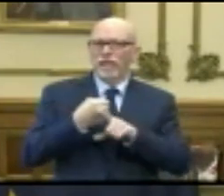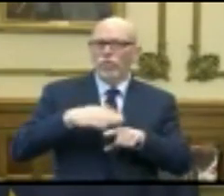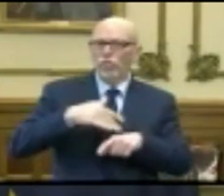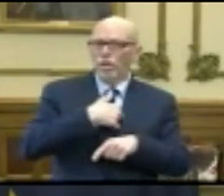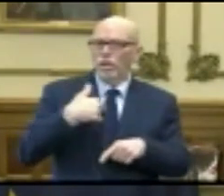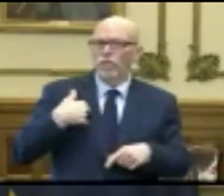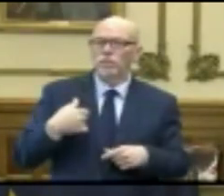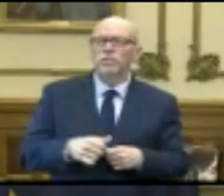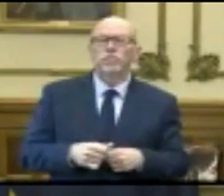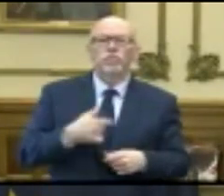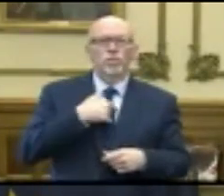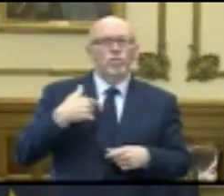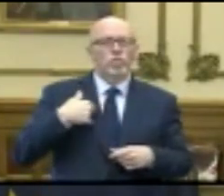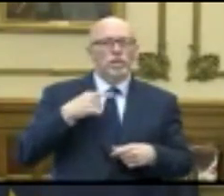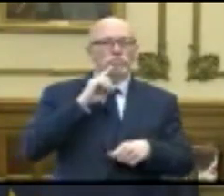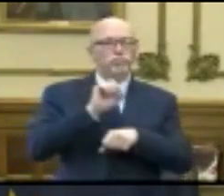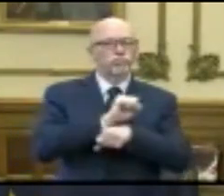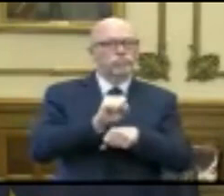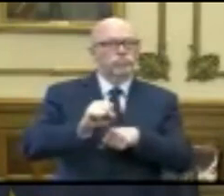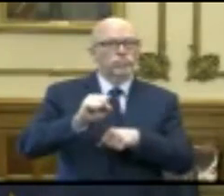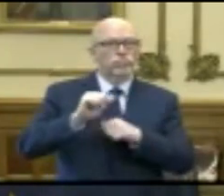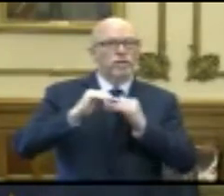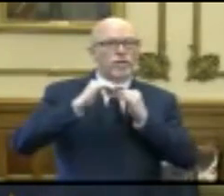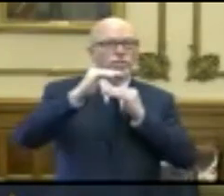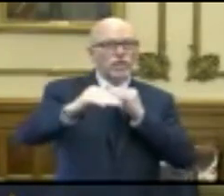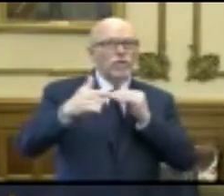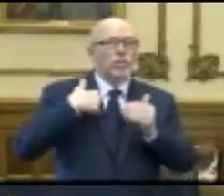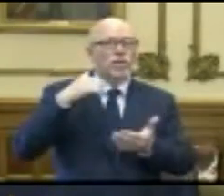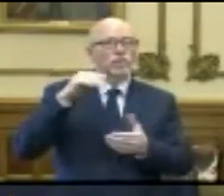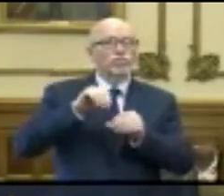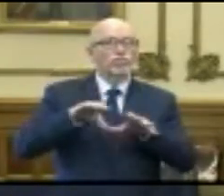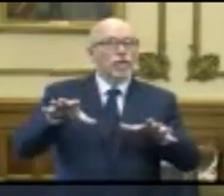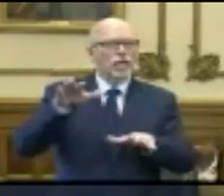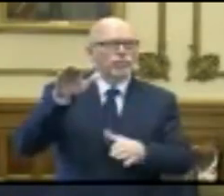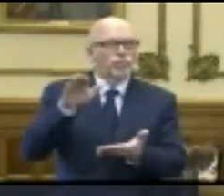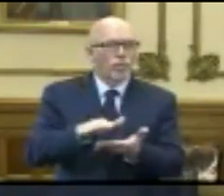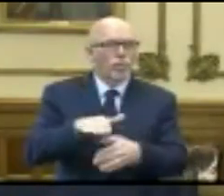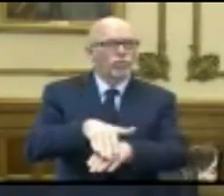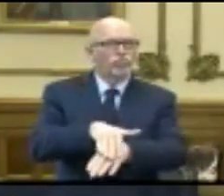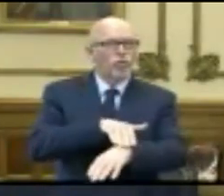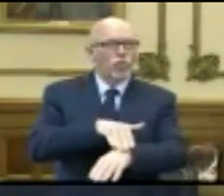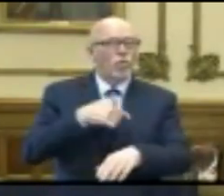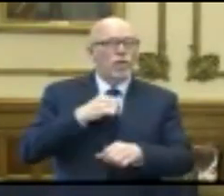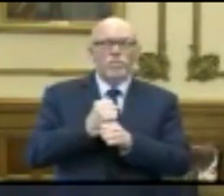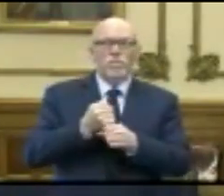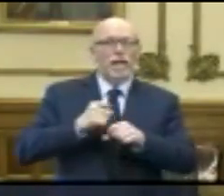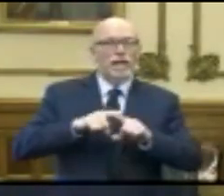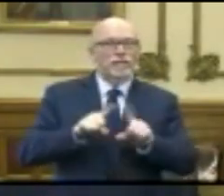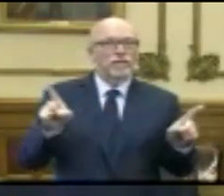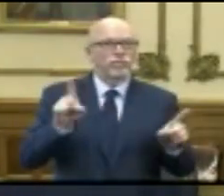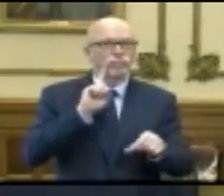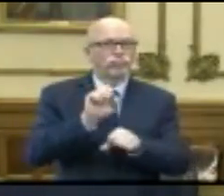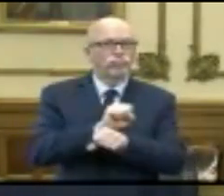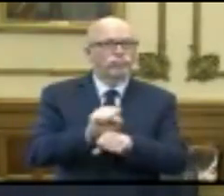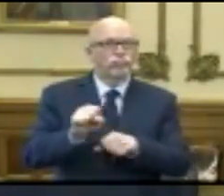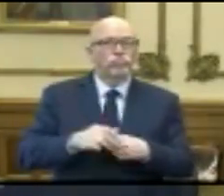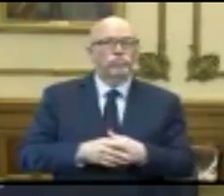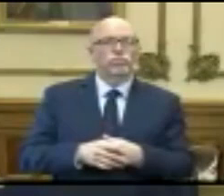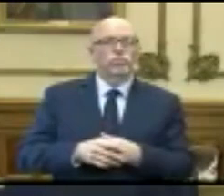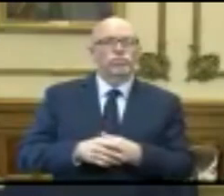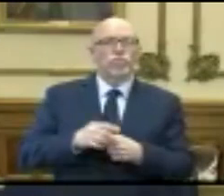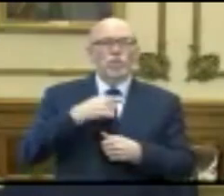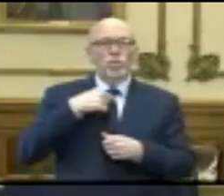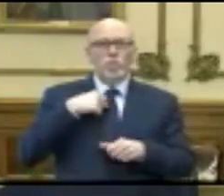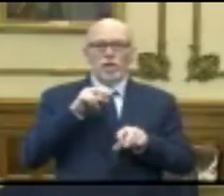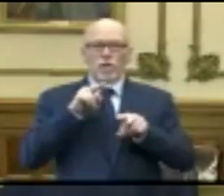we are flattening the curve. We are slowing the spread. It's making a difference. We are looking right at that